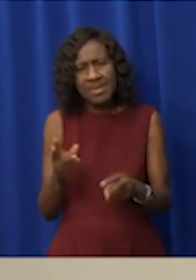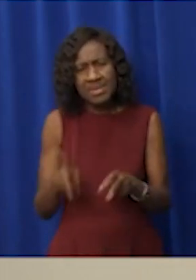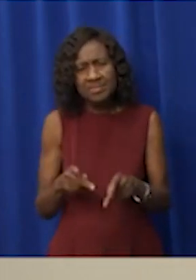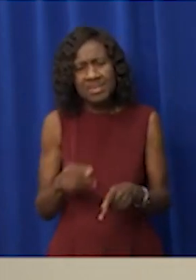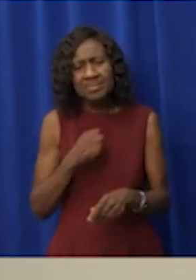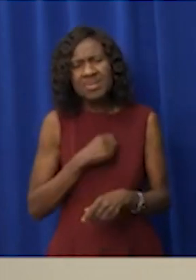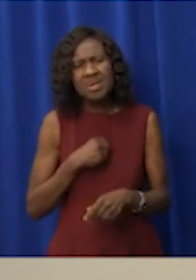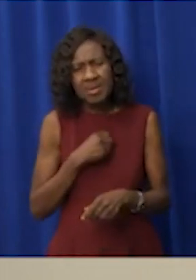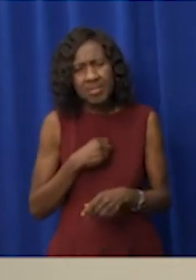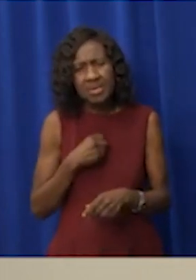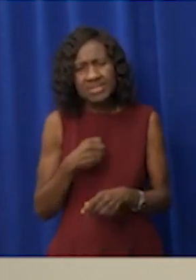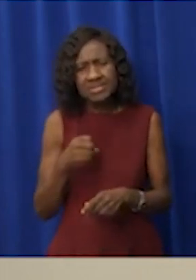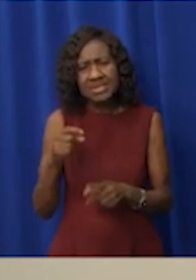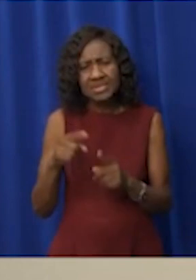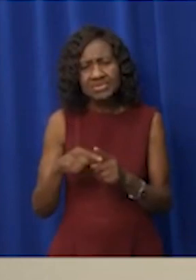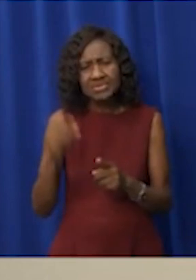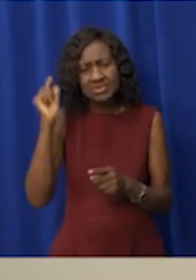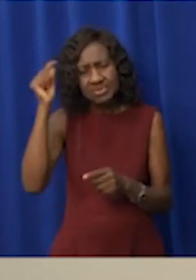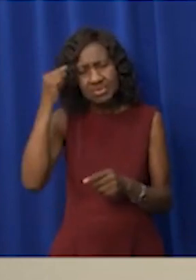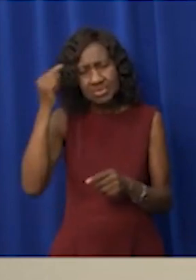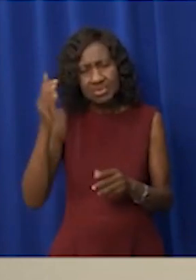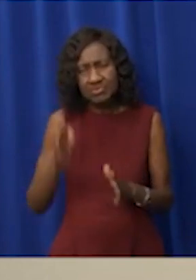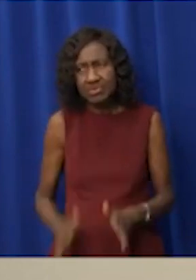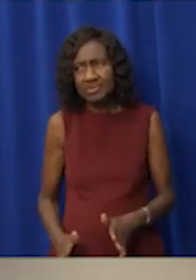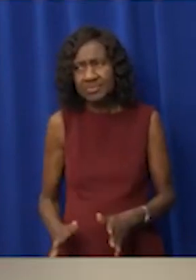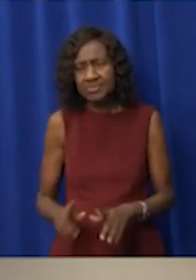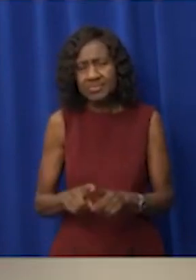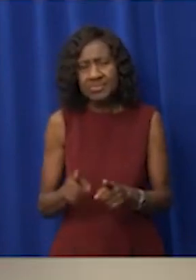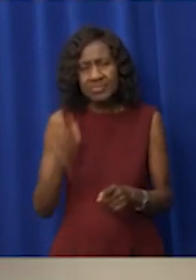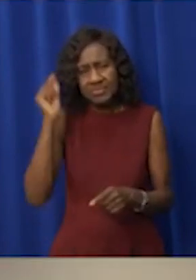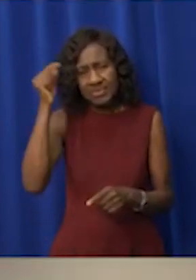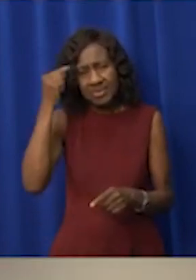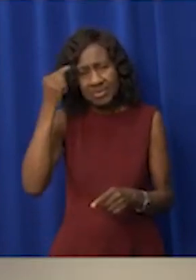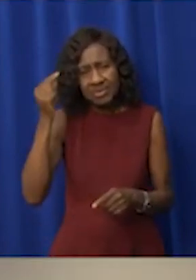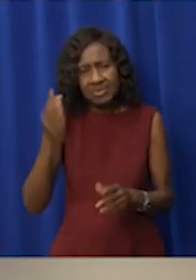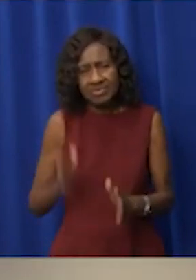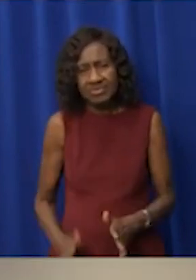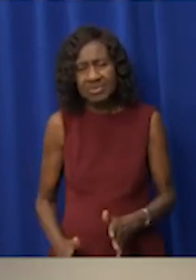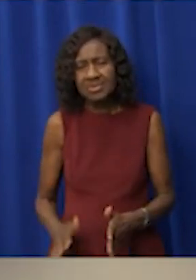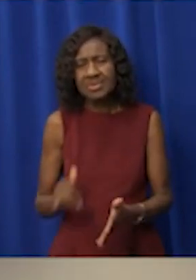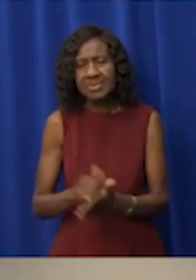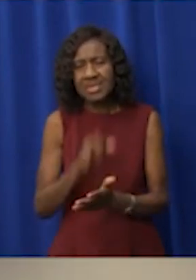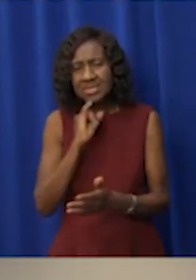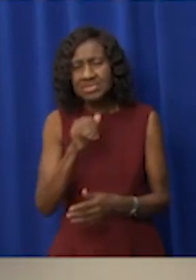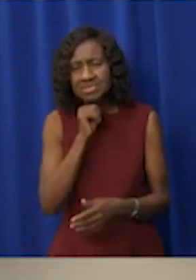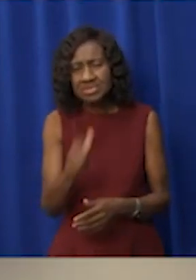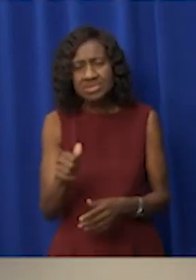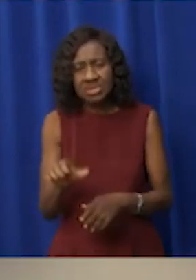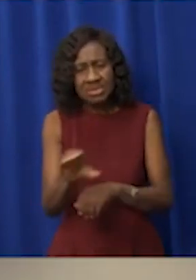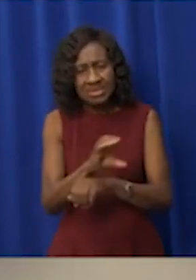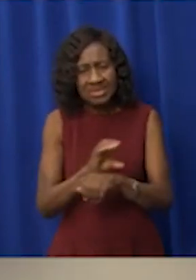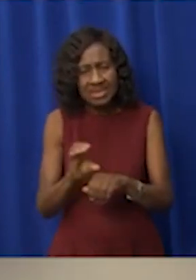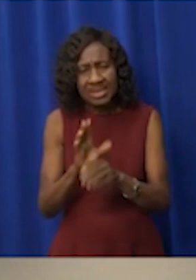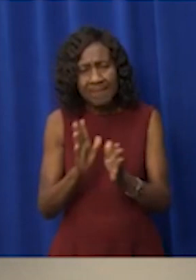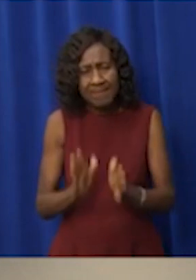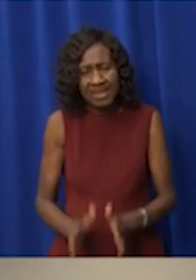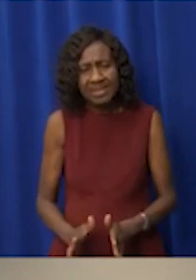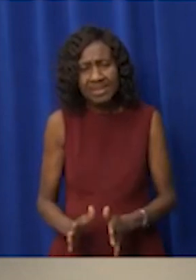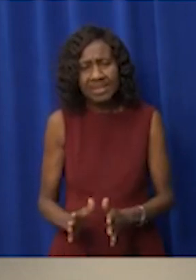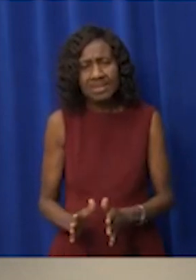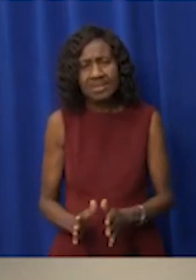But governor, that's not Caymanian at all. And